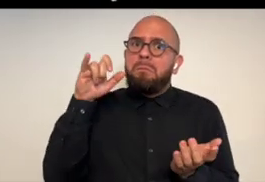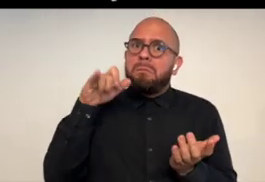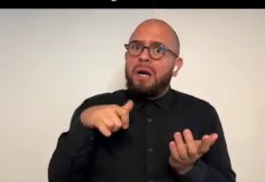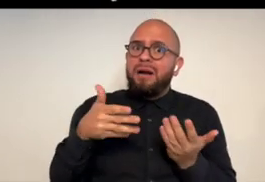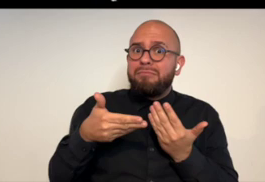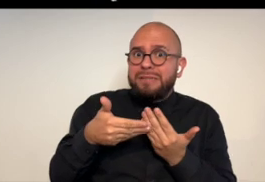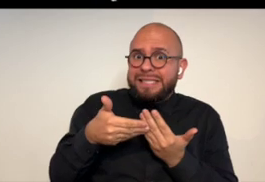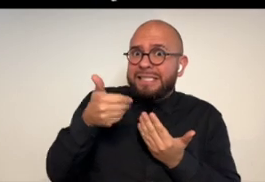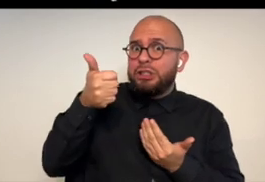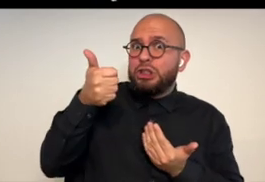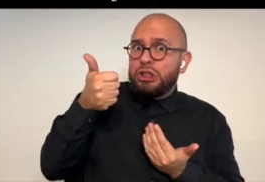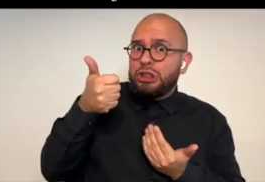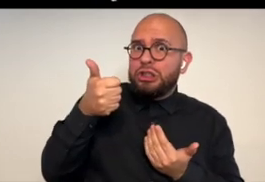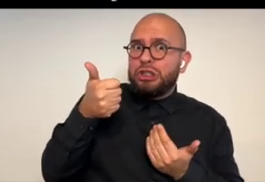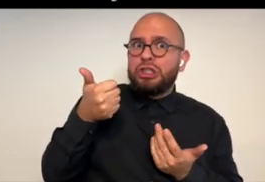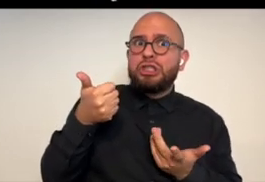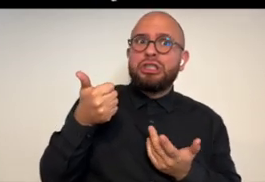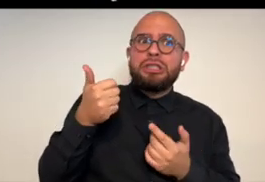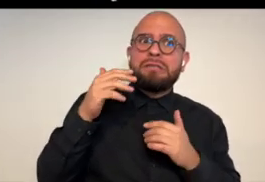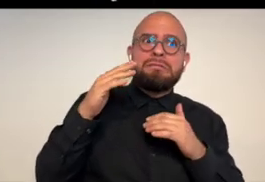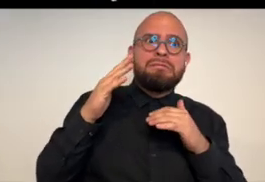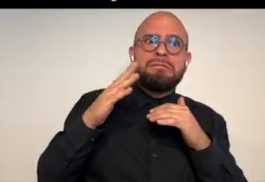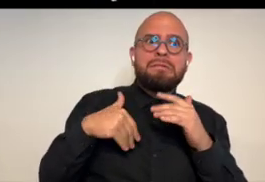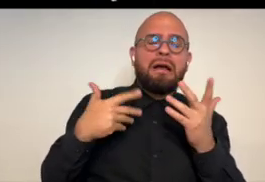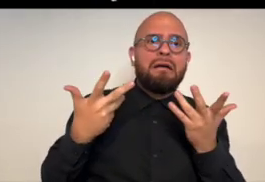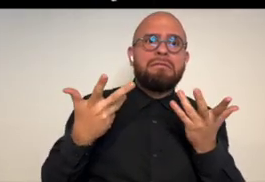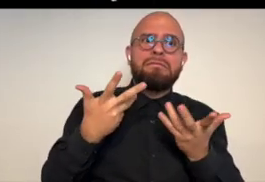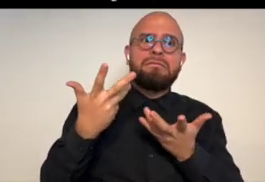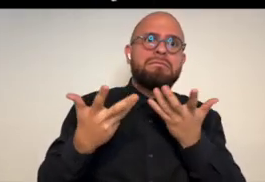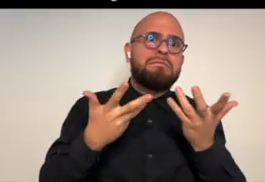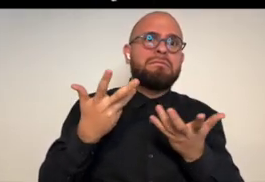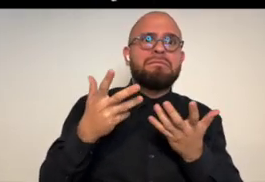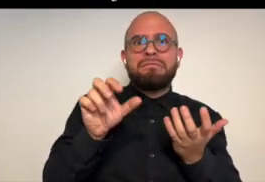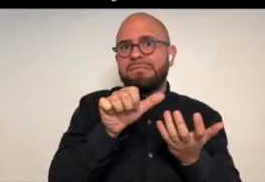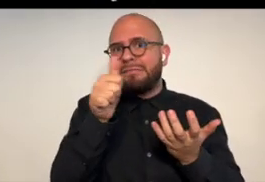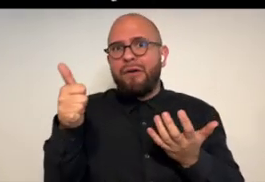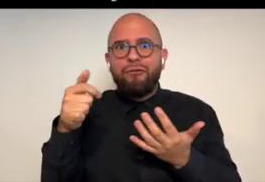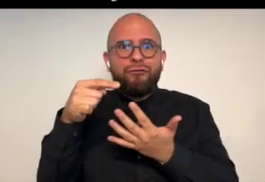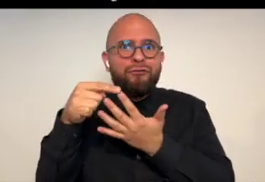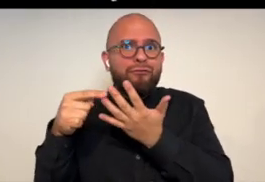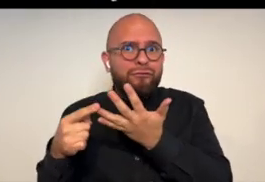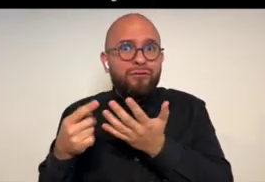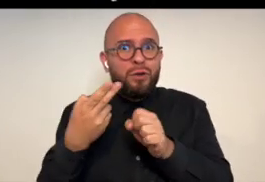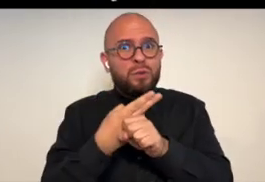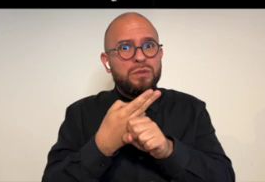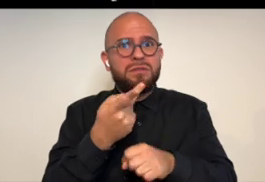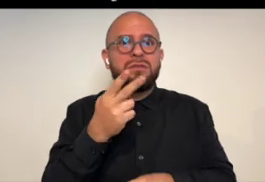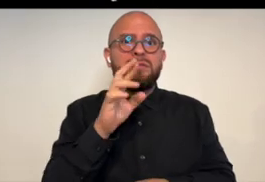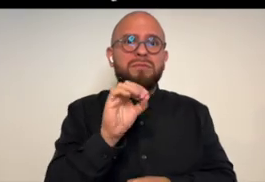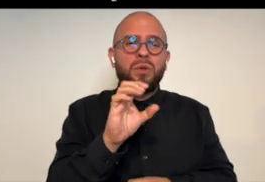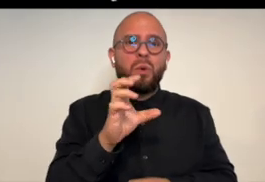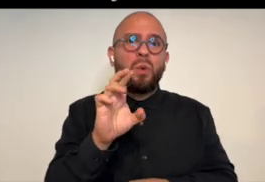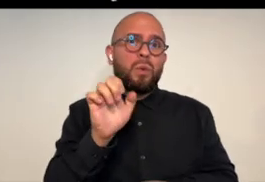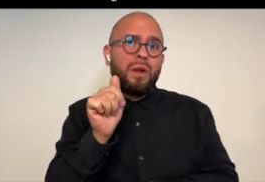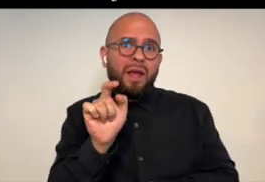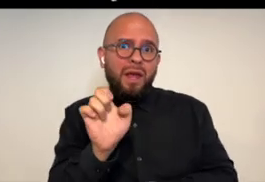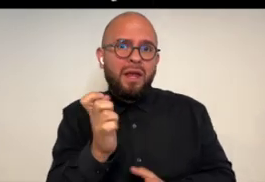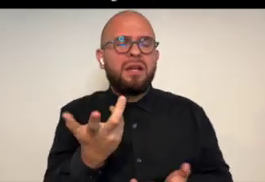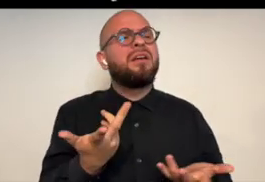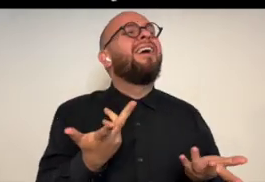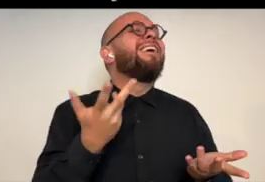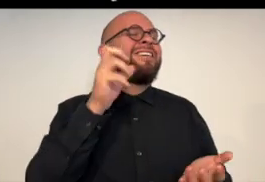but um does that make it easier though for you to say put up the pill bottles and procreate yeah